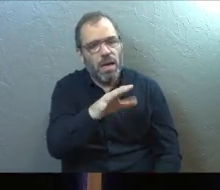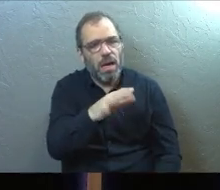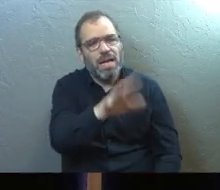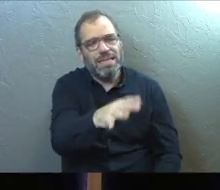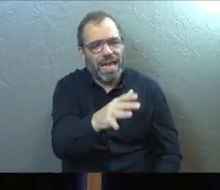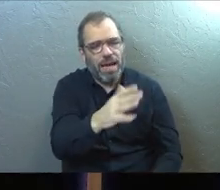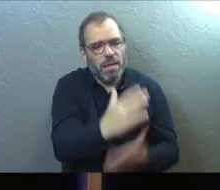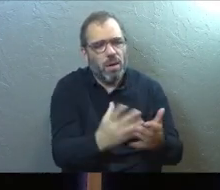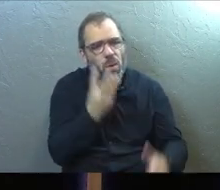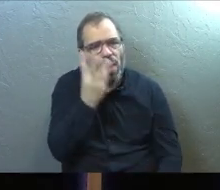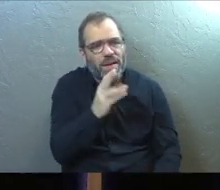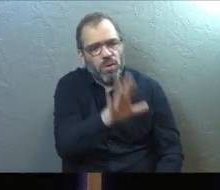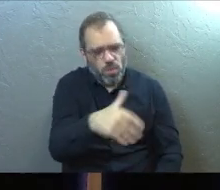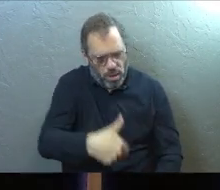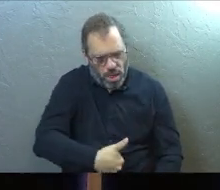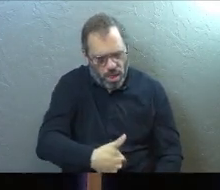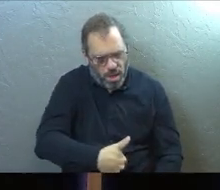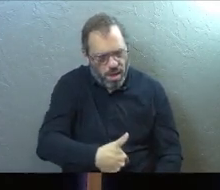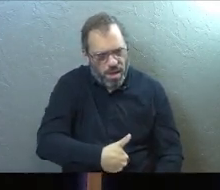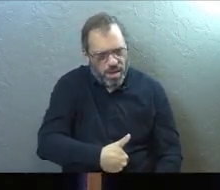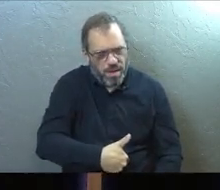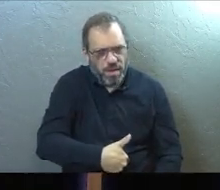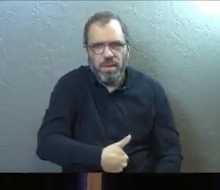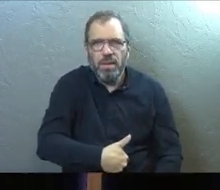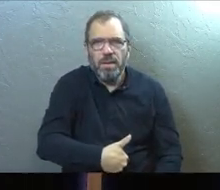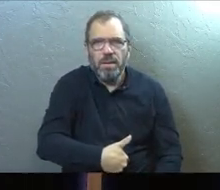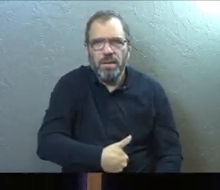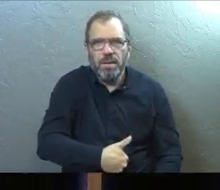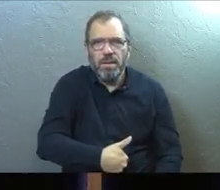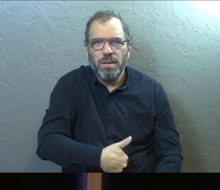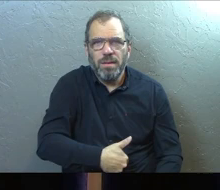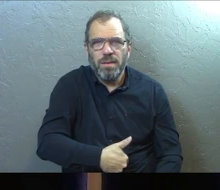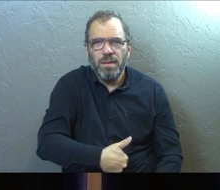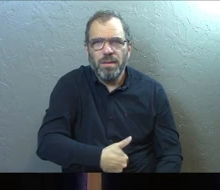to take wine for his frequent ailments.